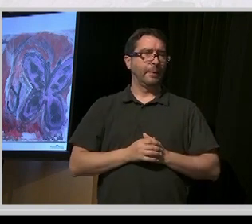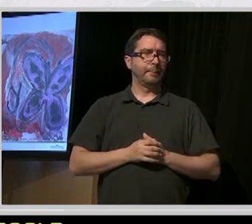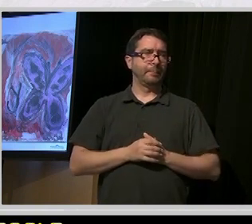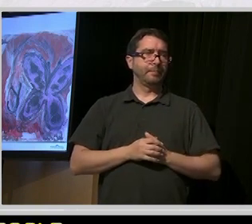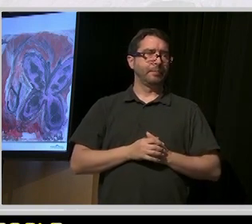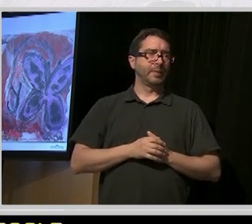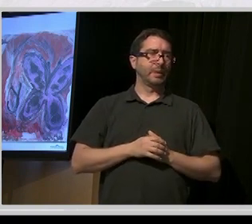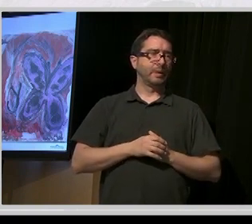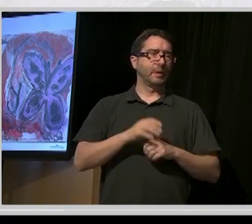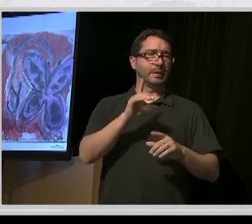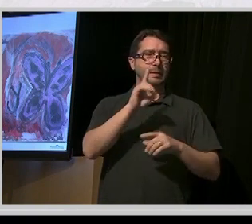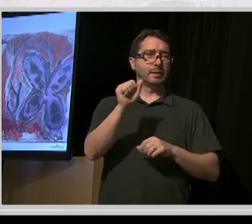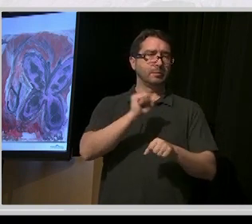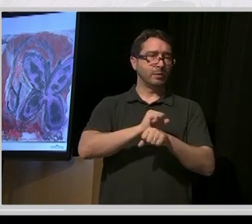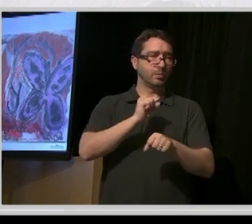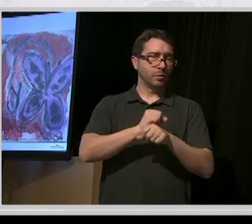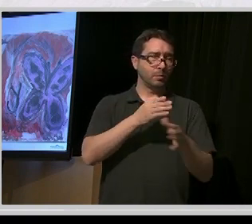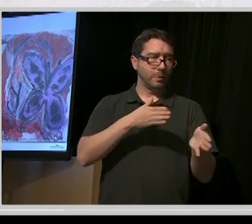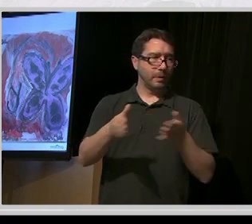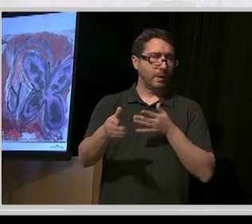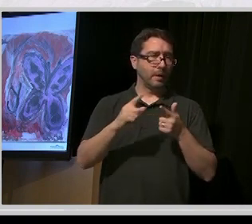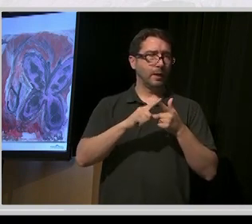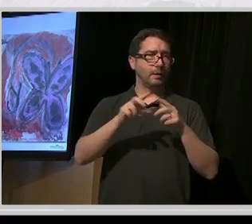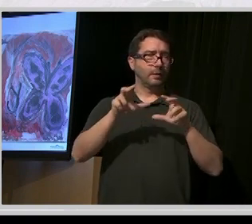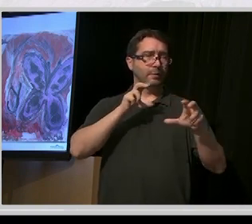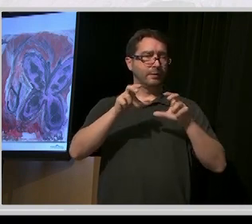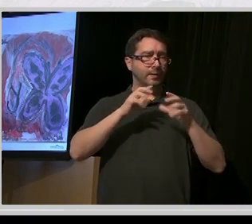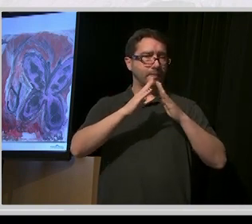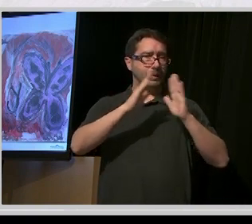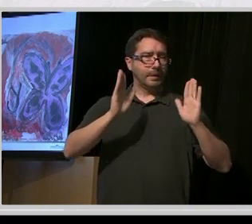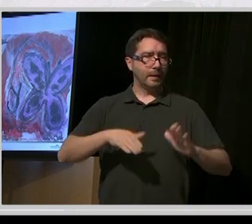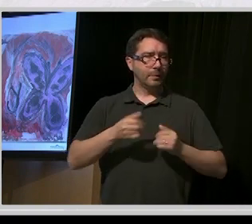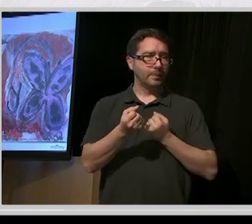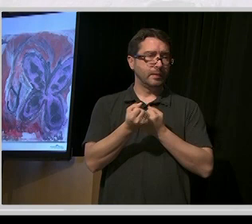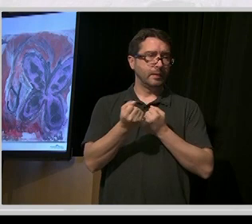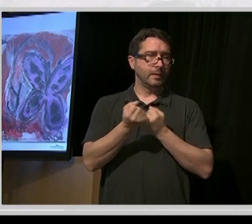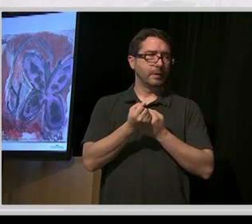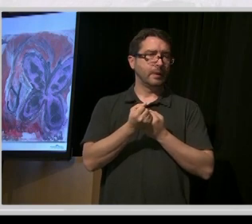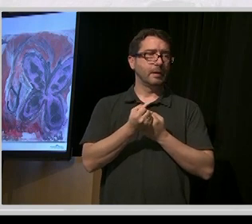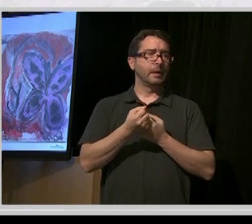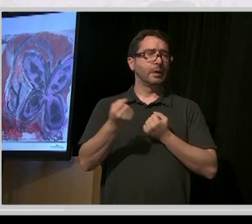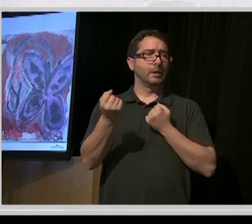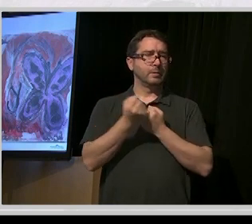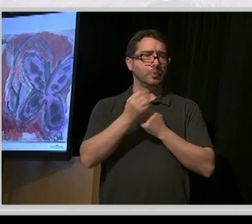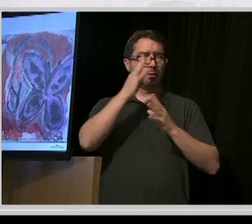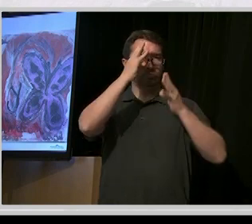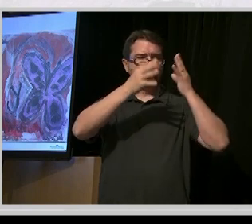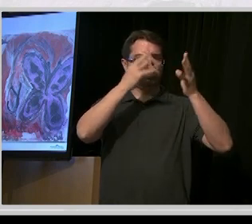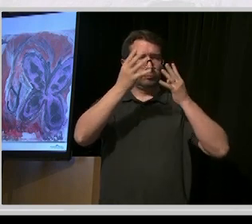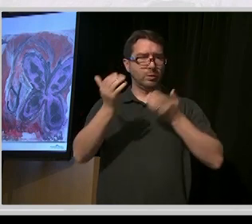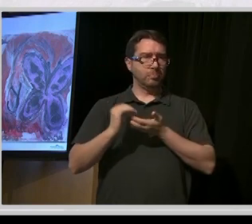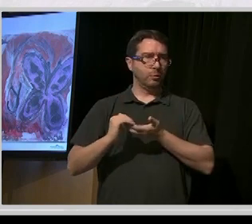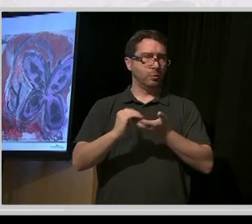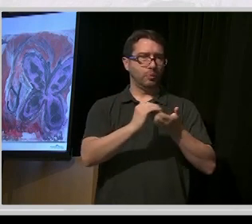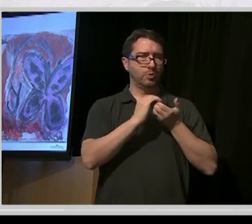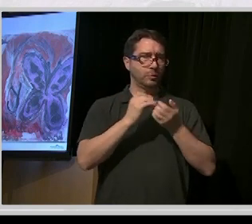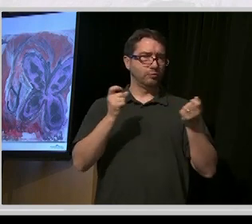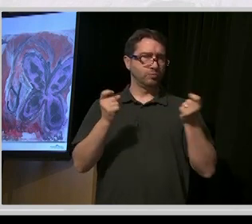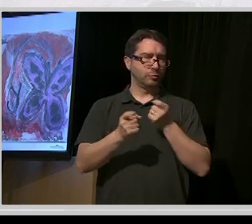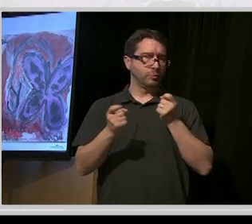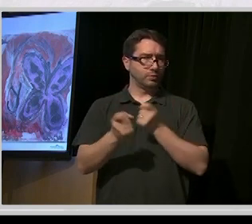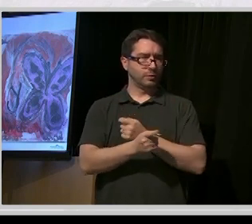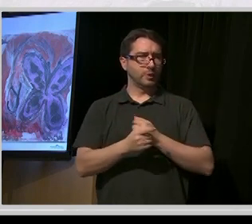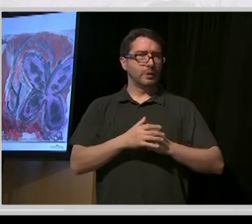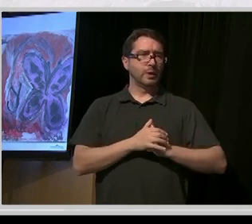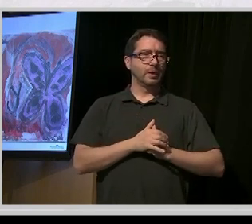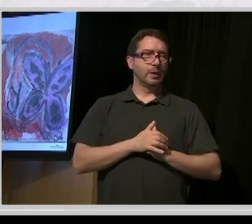investment in housing. There's some great ideas about supporting innovation, partnerships and transition. And I just want to